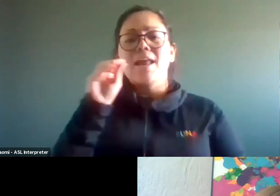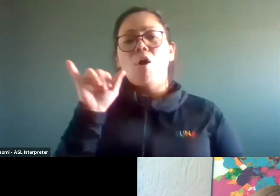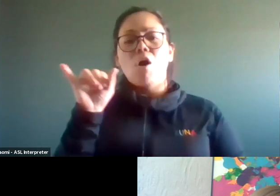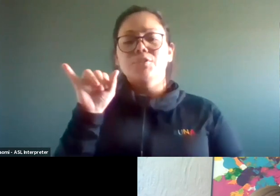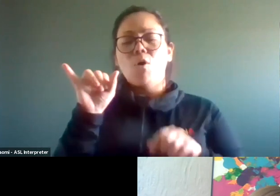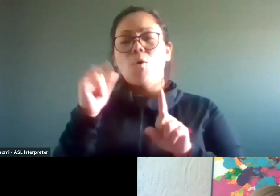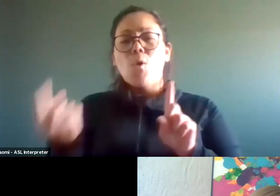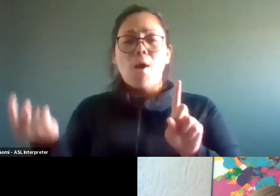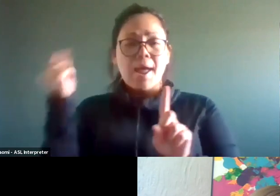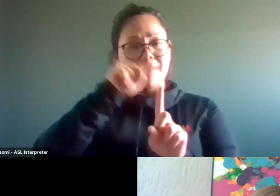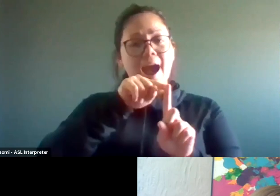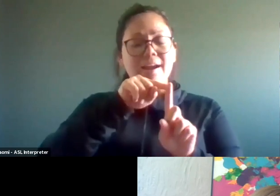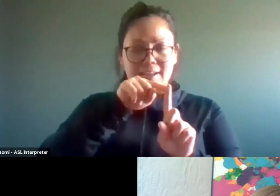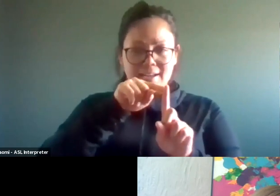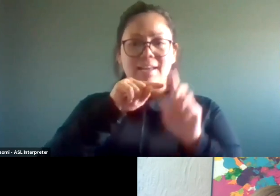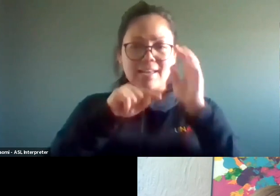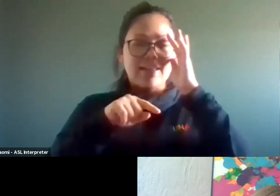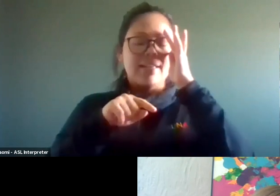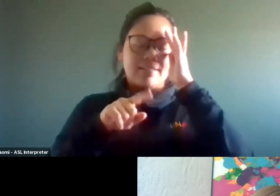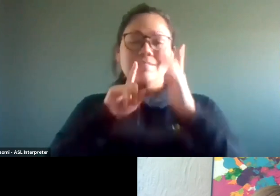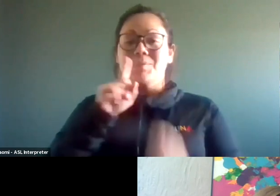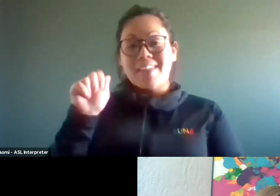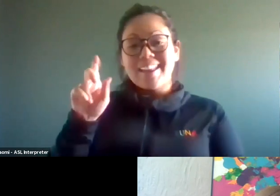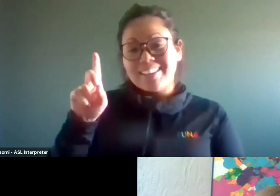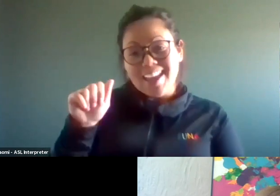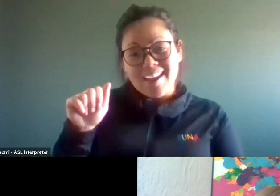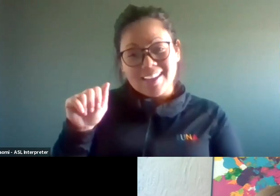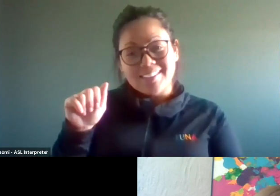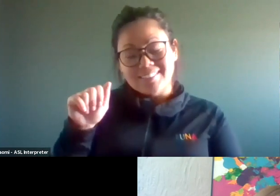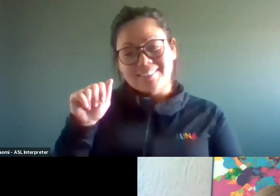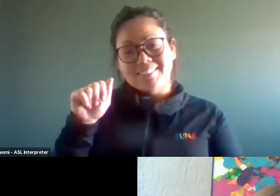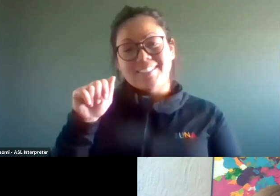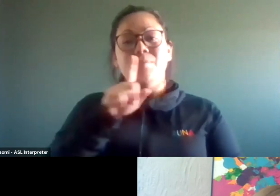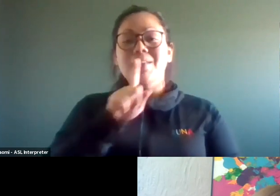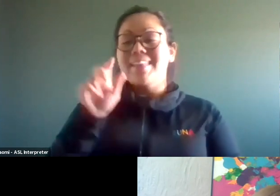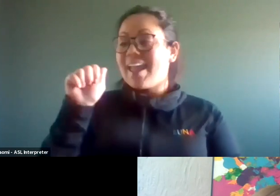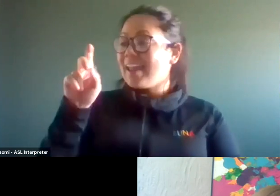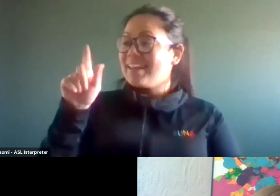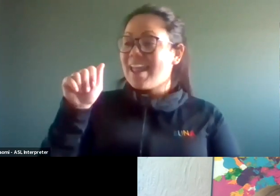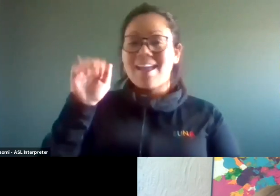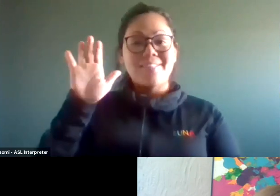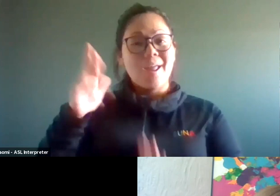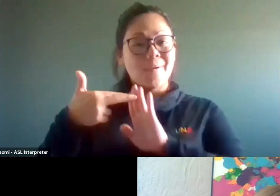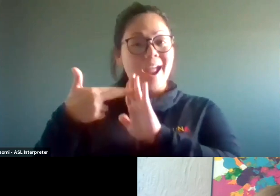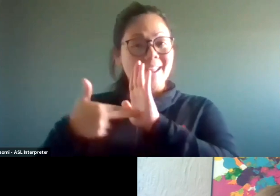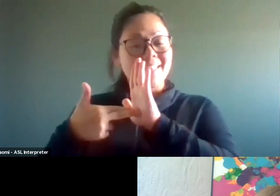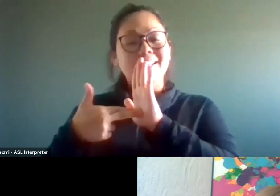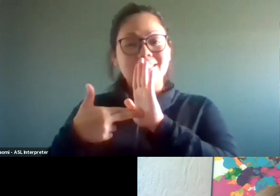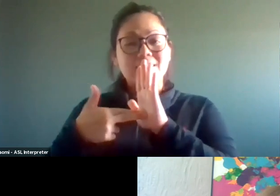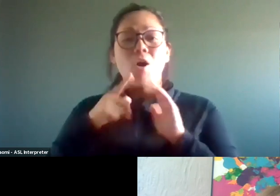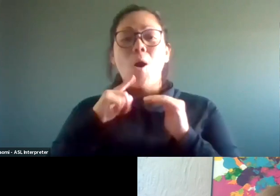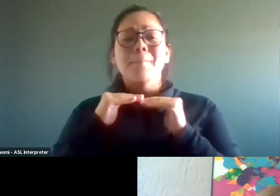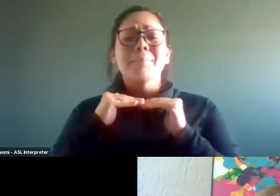circling back specifically to the ADA is the ADA guidelines are the minimum,